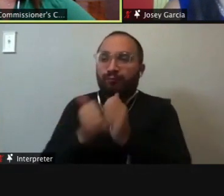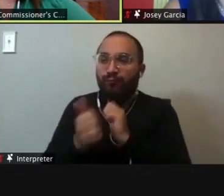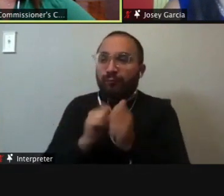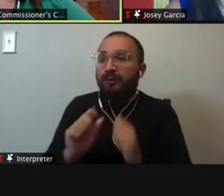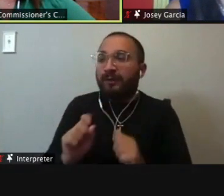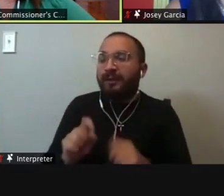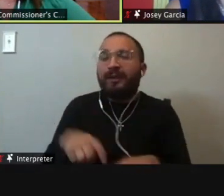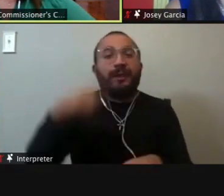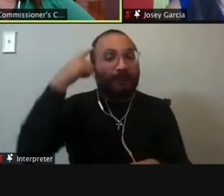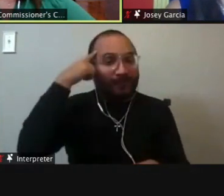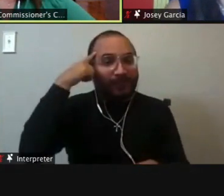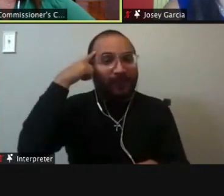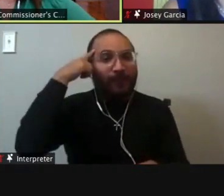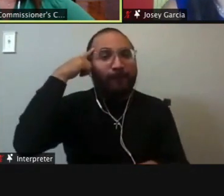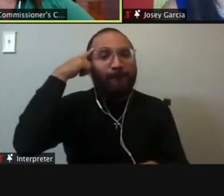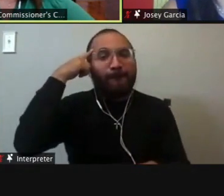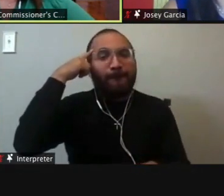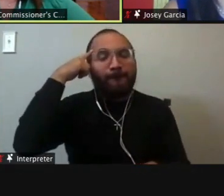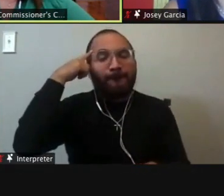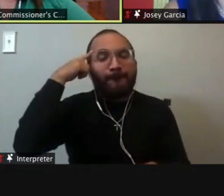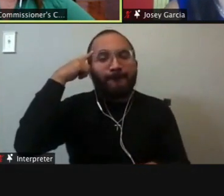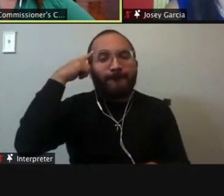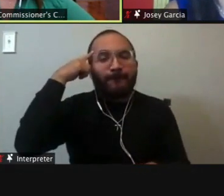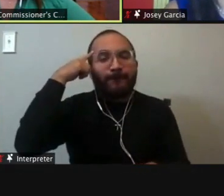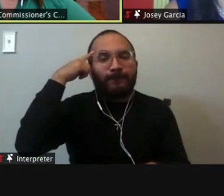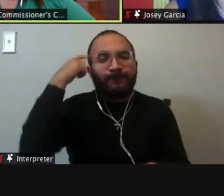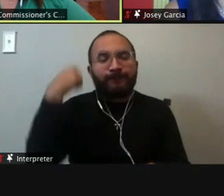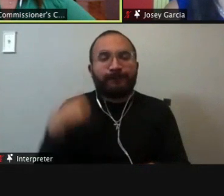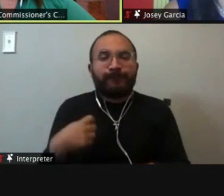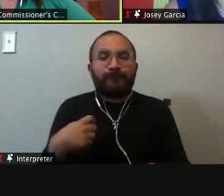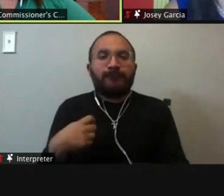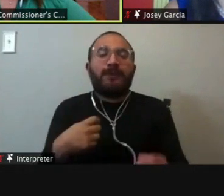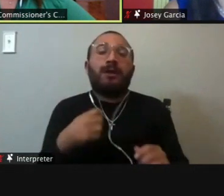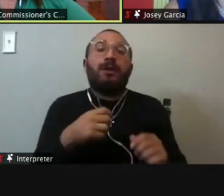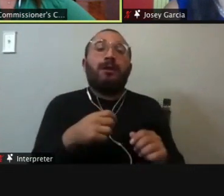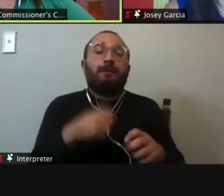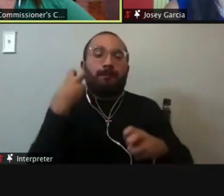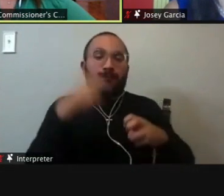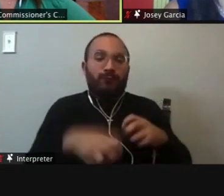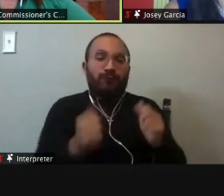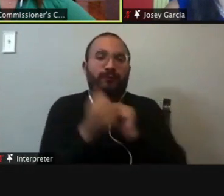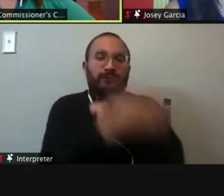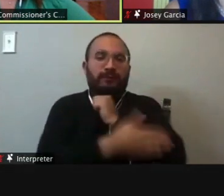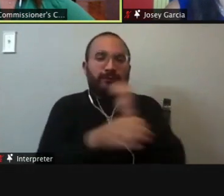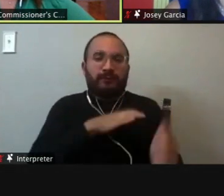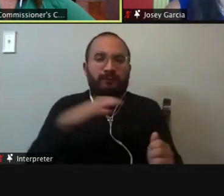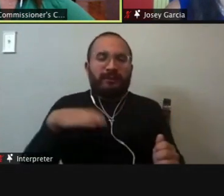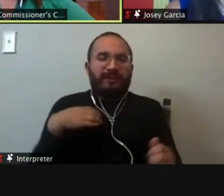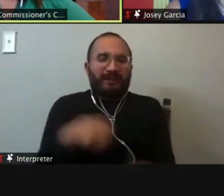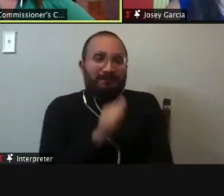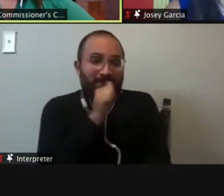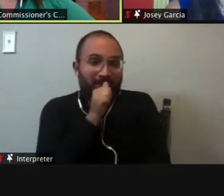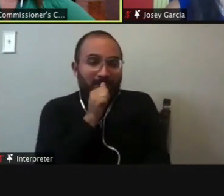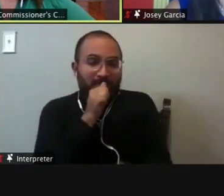I think that, um, so the problem is commissioner's court has been the county's best kept secret long